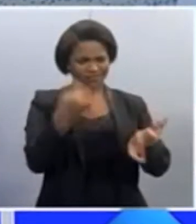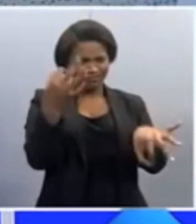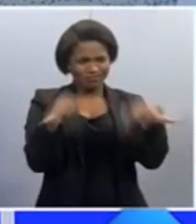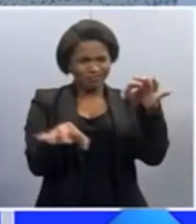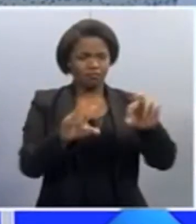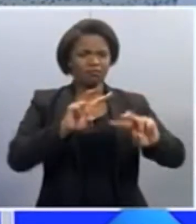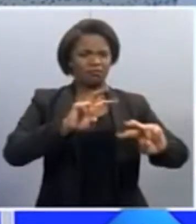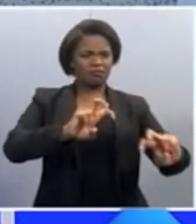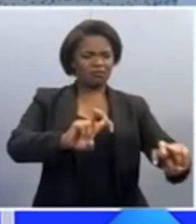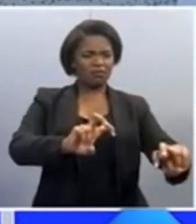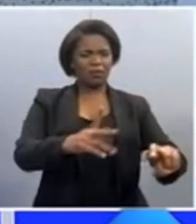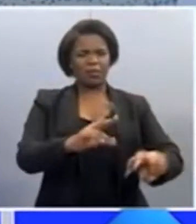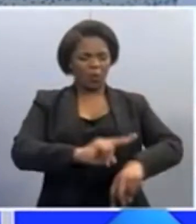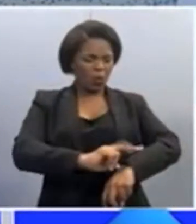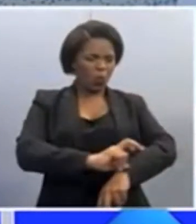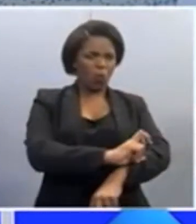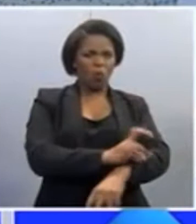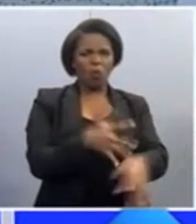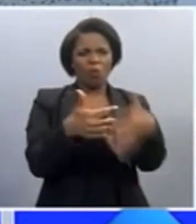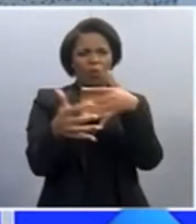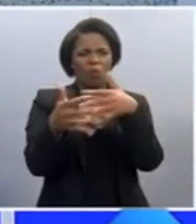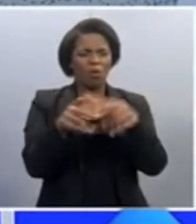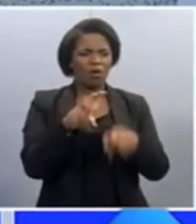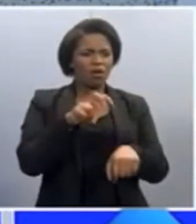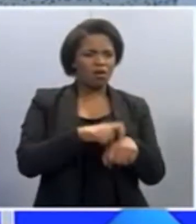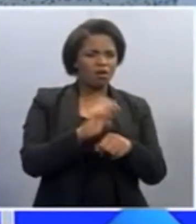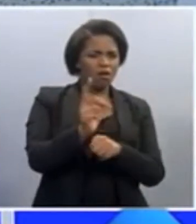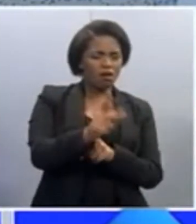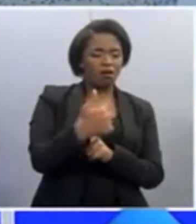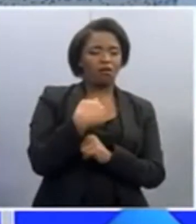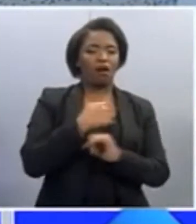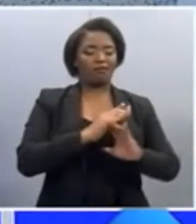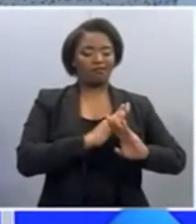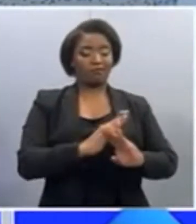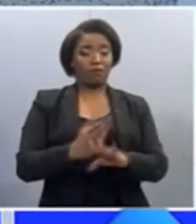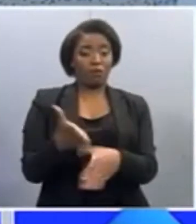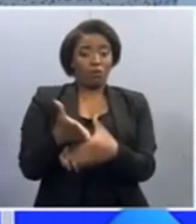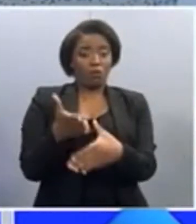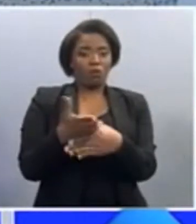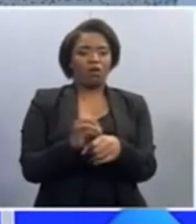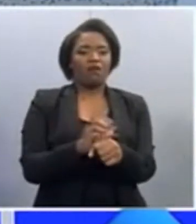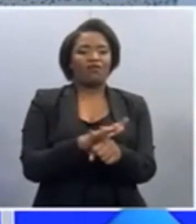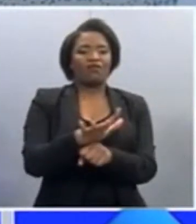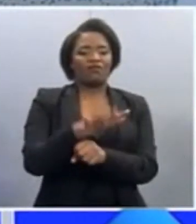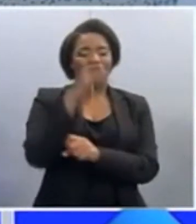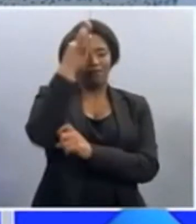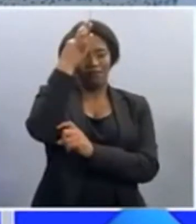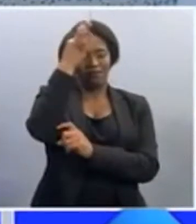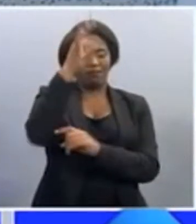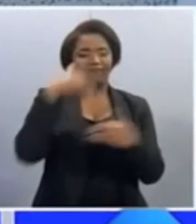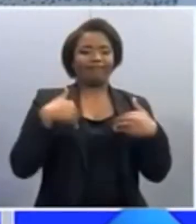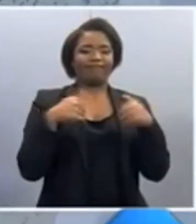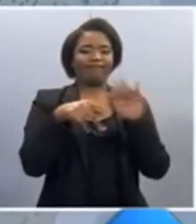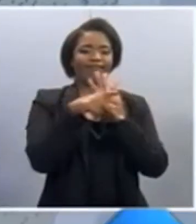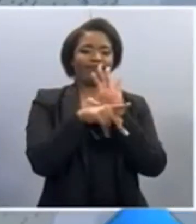or disease and its responses to treatment. Scientists say their work could influence future government health policies.